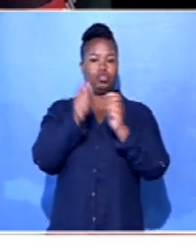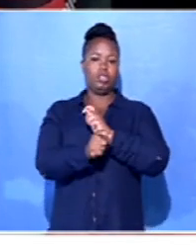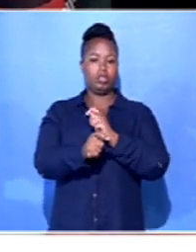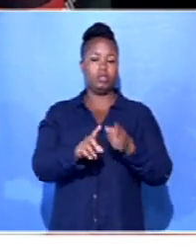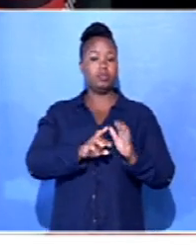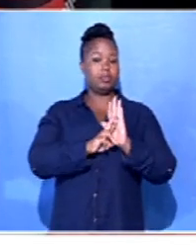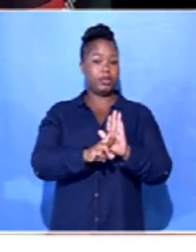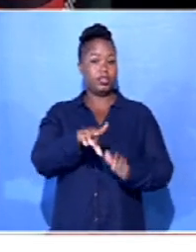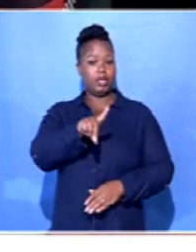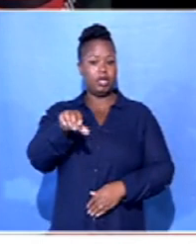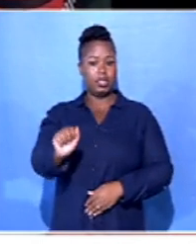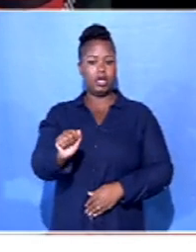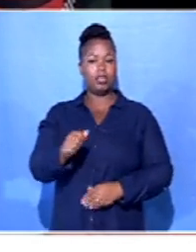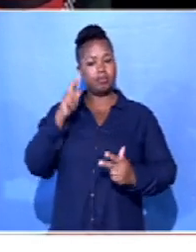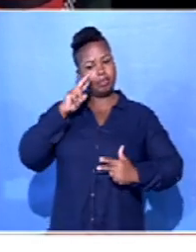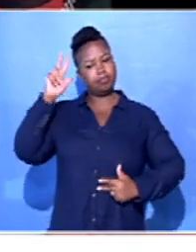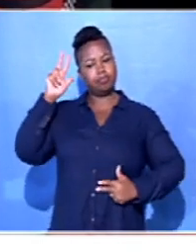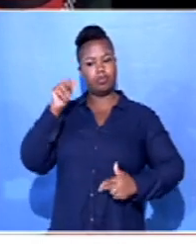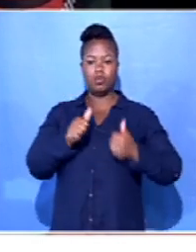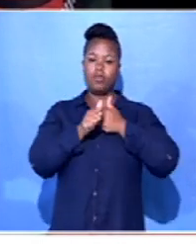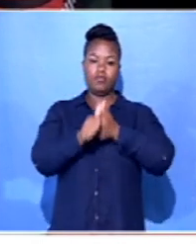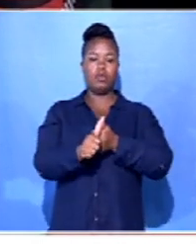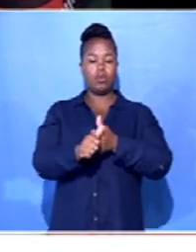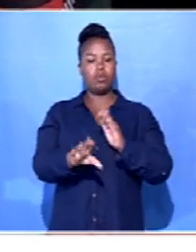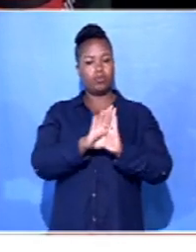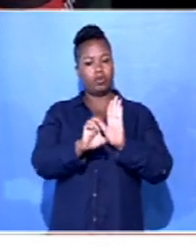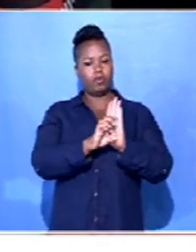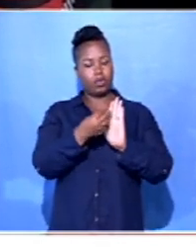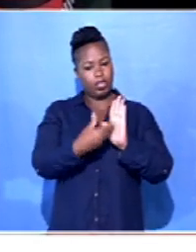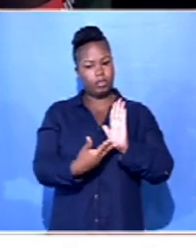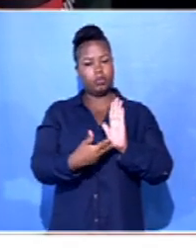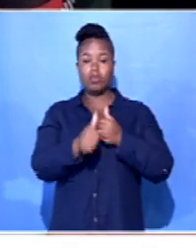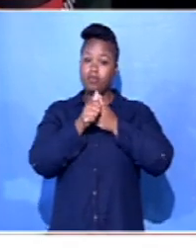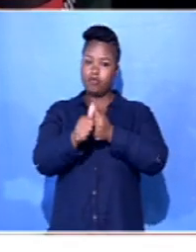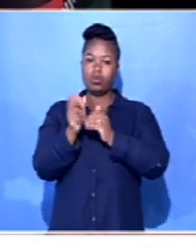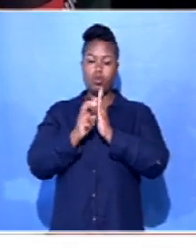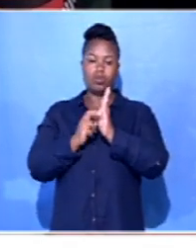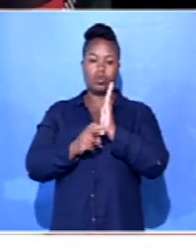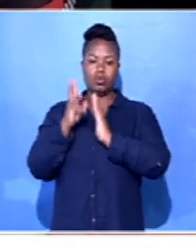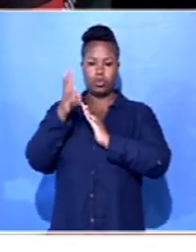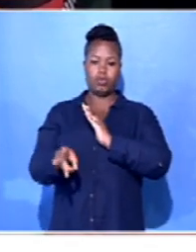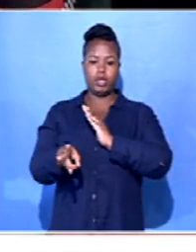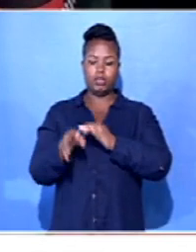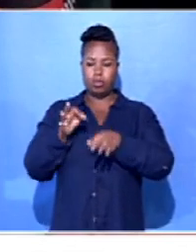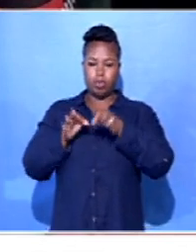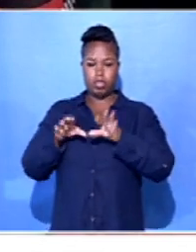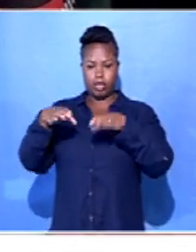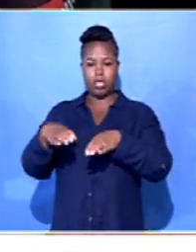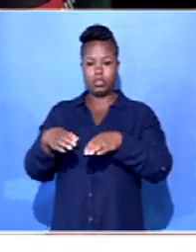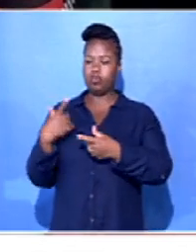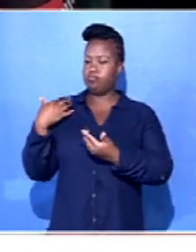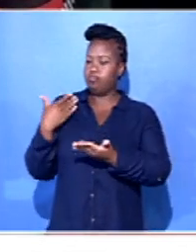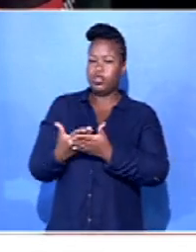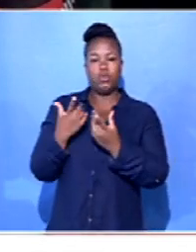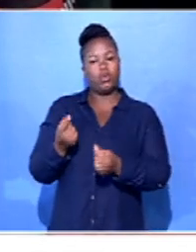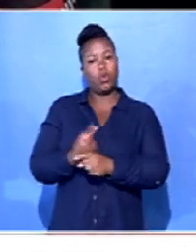behalf of the Democratic Alliance, I pledge our commitment to the pledge. And we will uphold the rule of law as a party that does